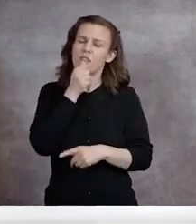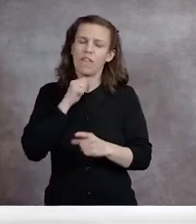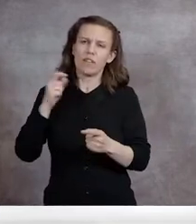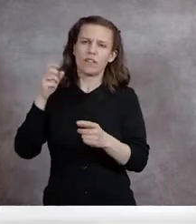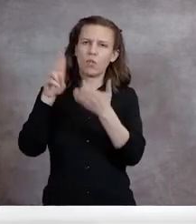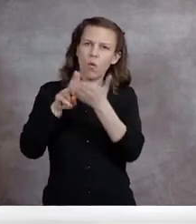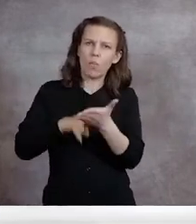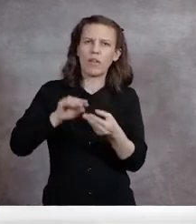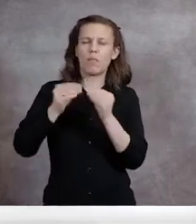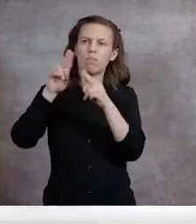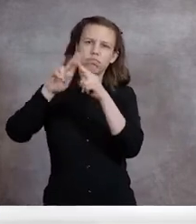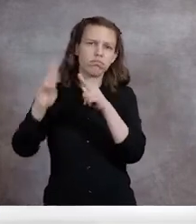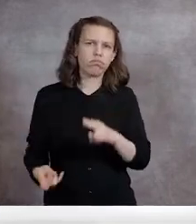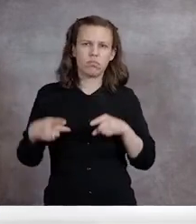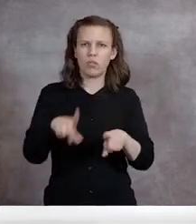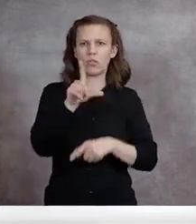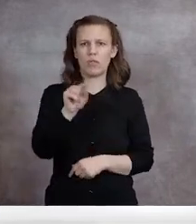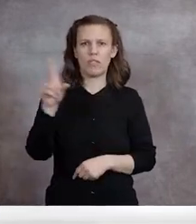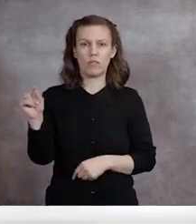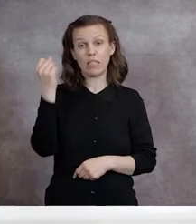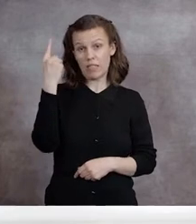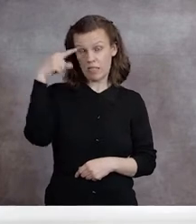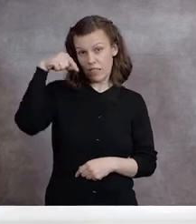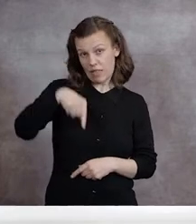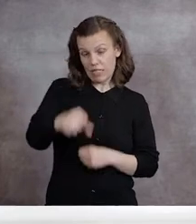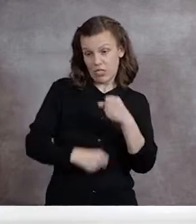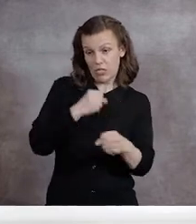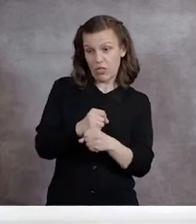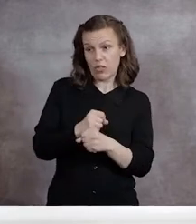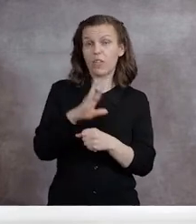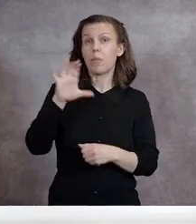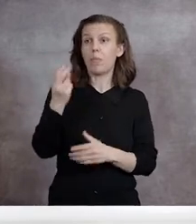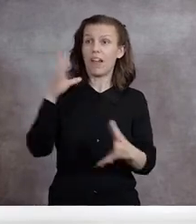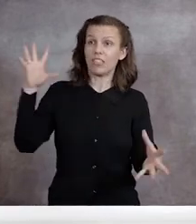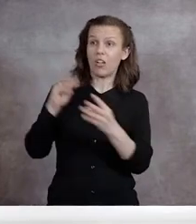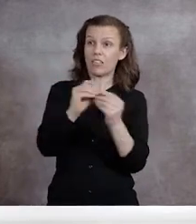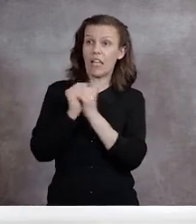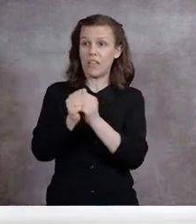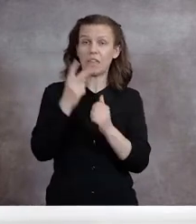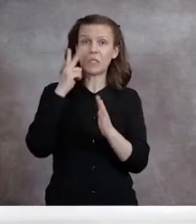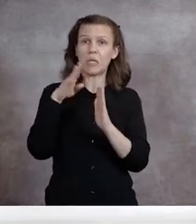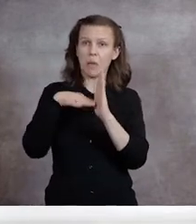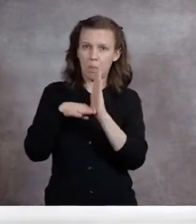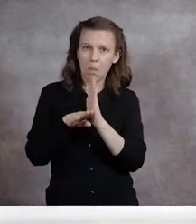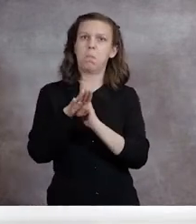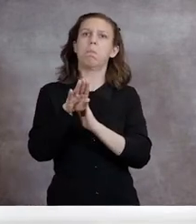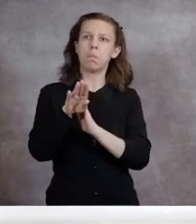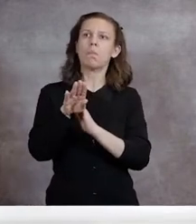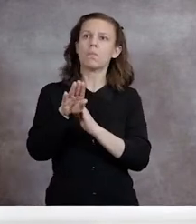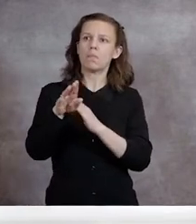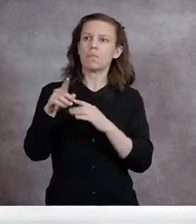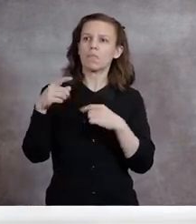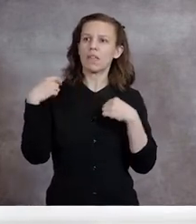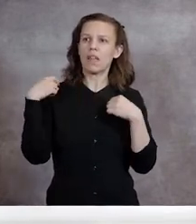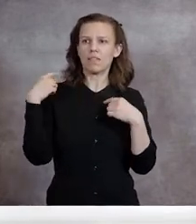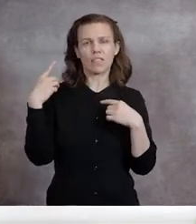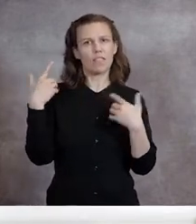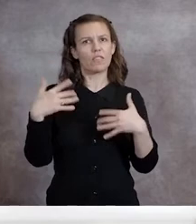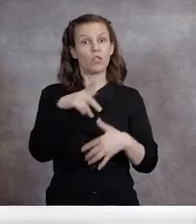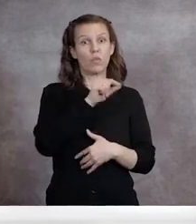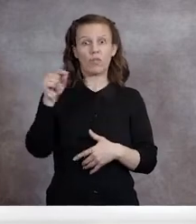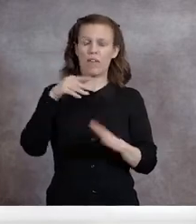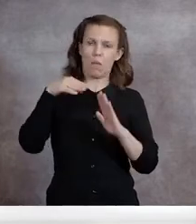enrollments during 2020. This year, however, our branches have collectively seen a modest rebound after substantial